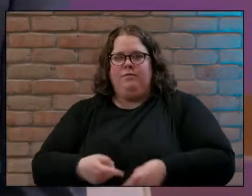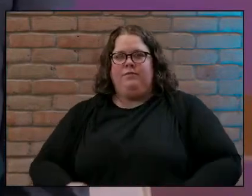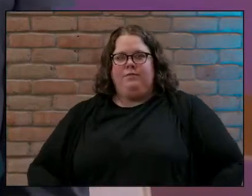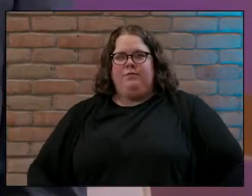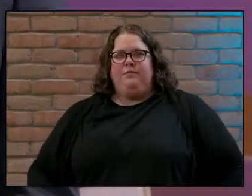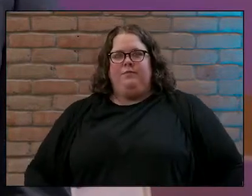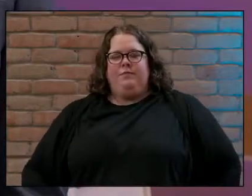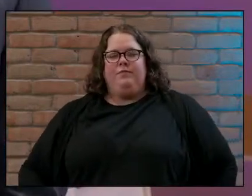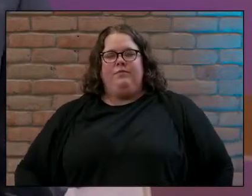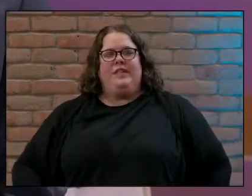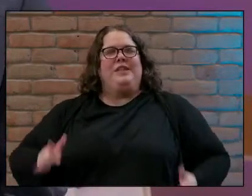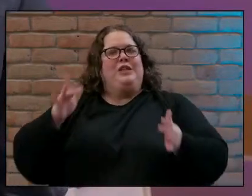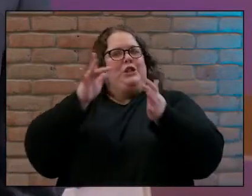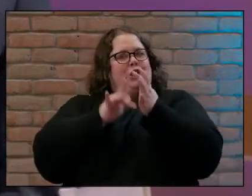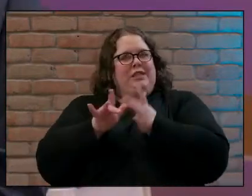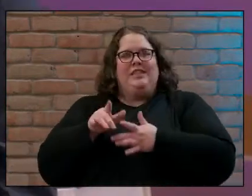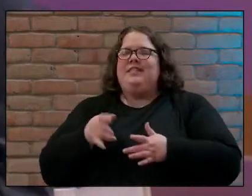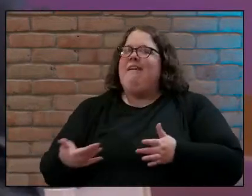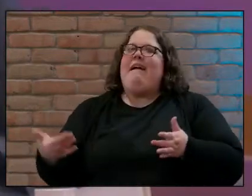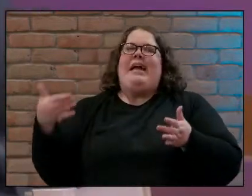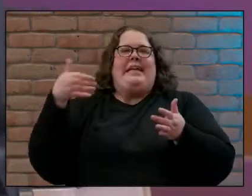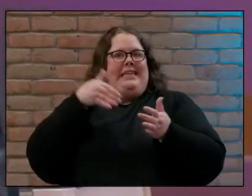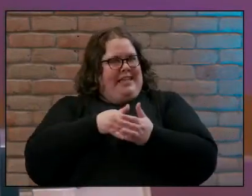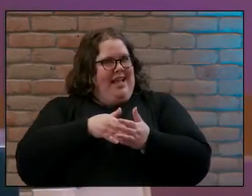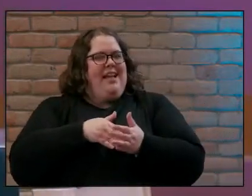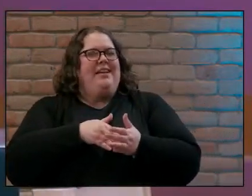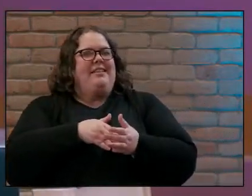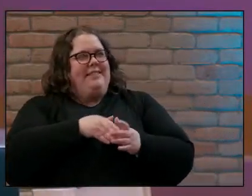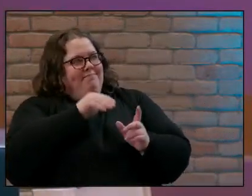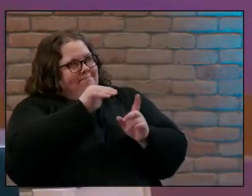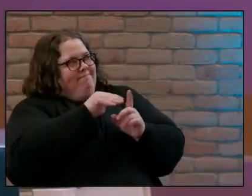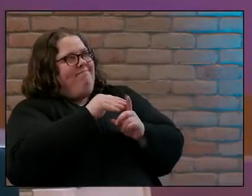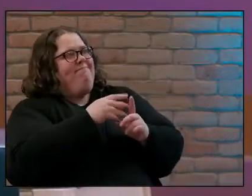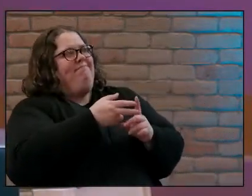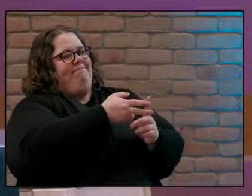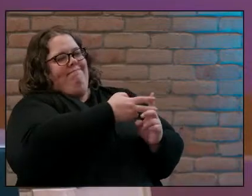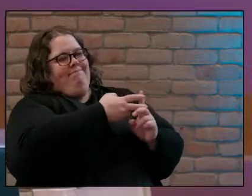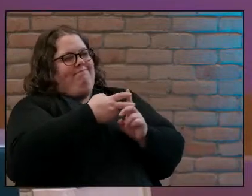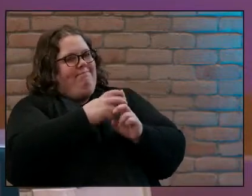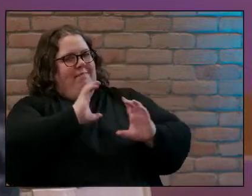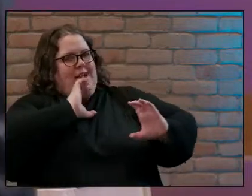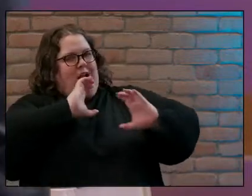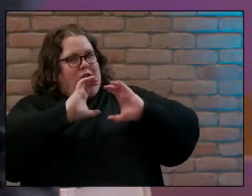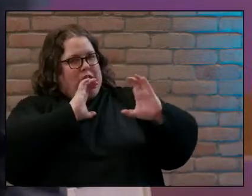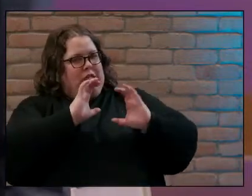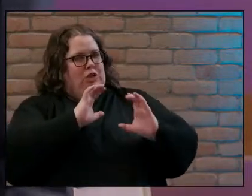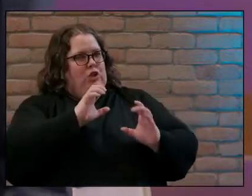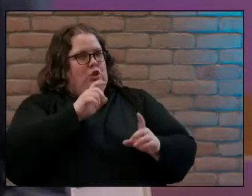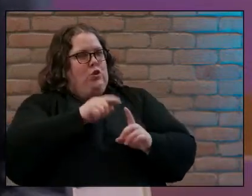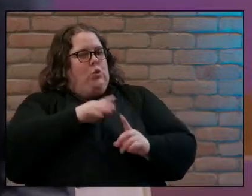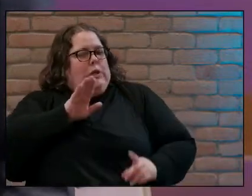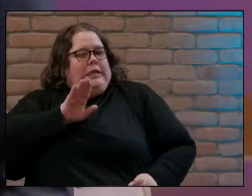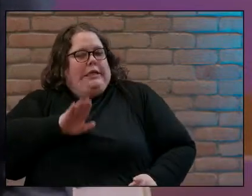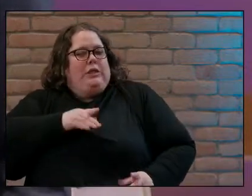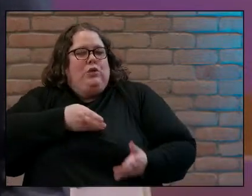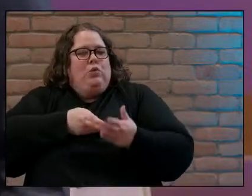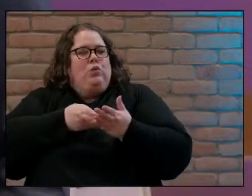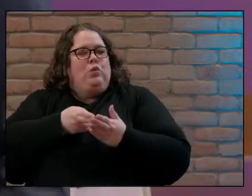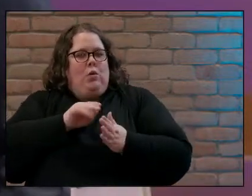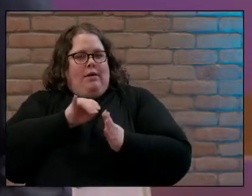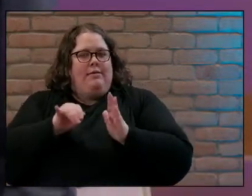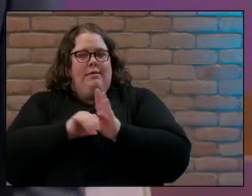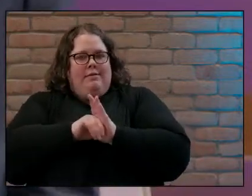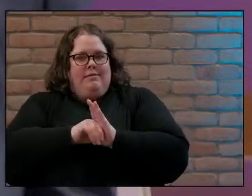but Jesus again and he brings the conversation back around to his true identity